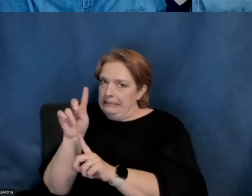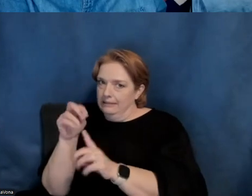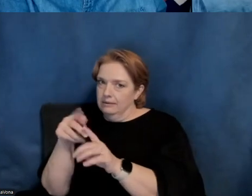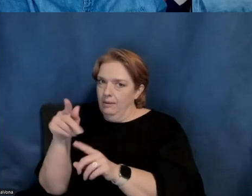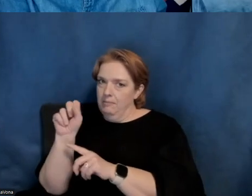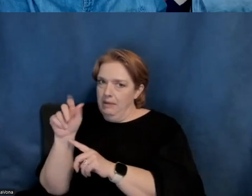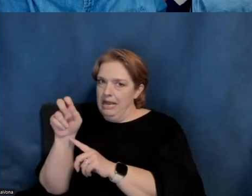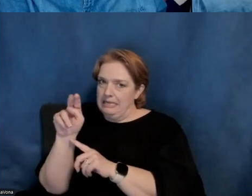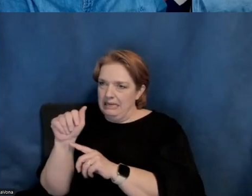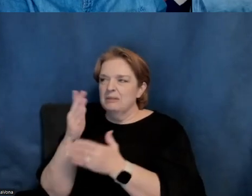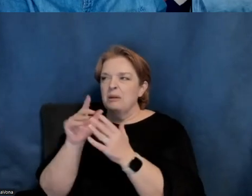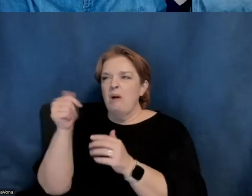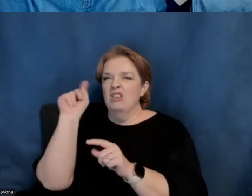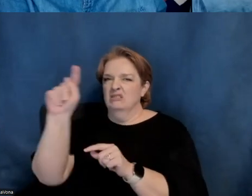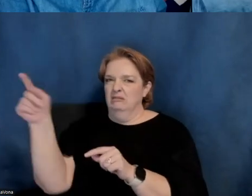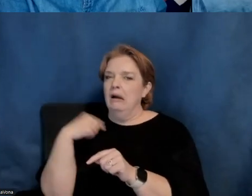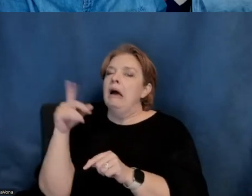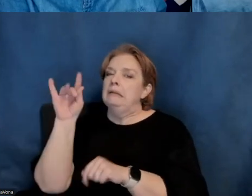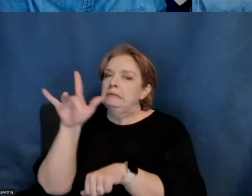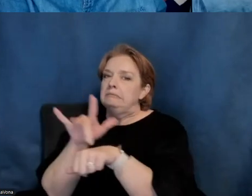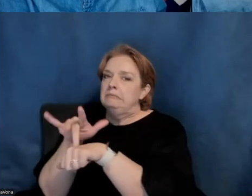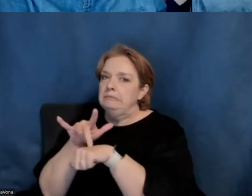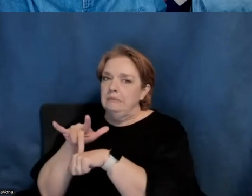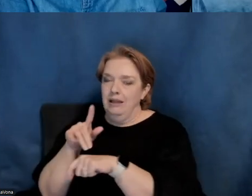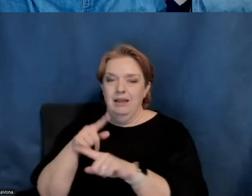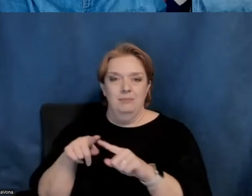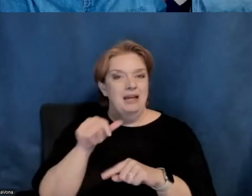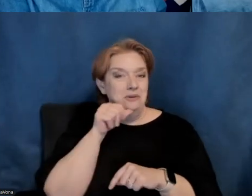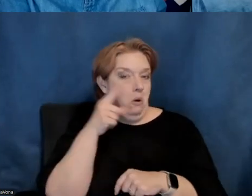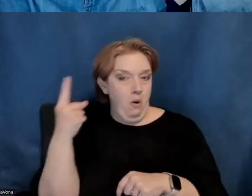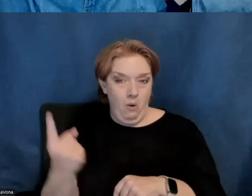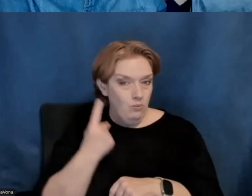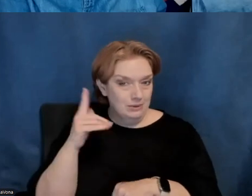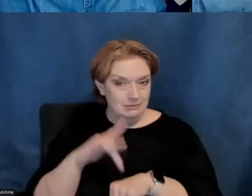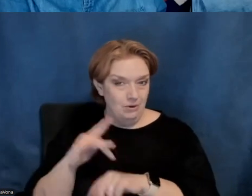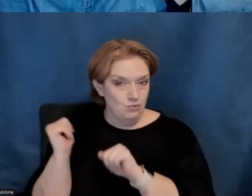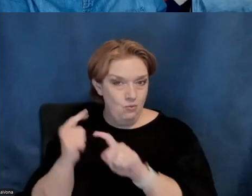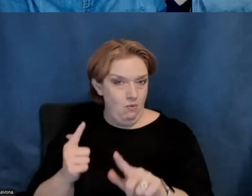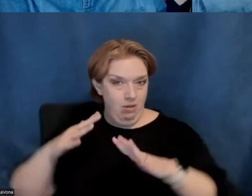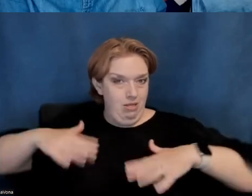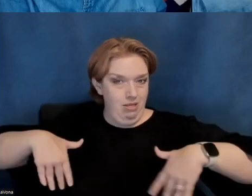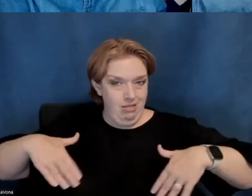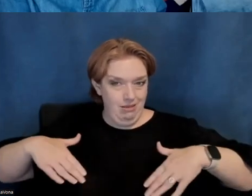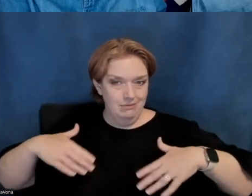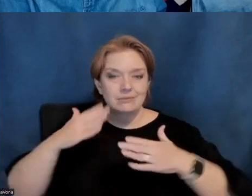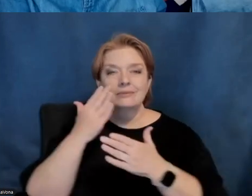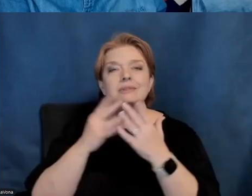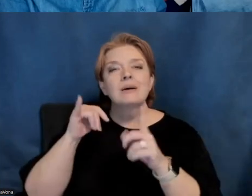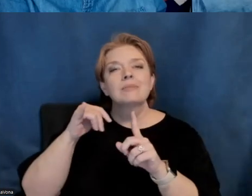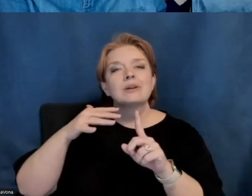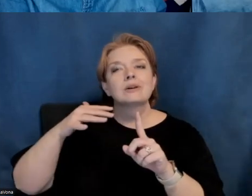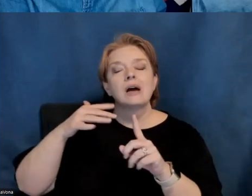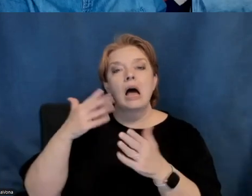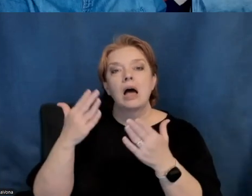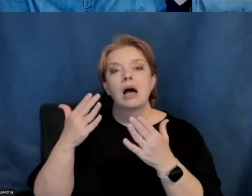to some other places, but, um, I haven't always been to, um, some of the surrounding places I might